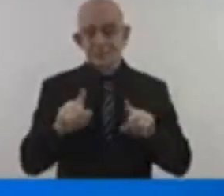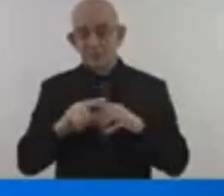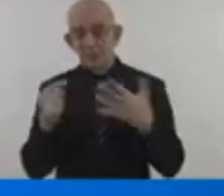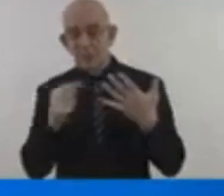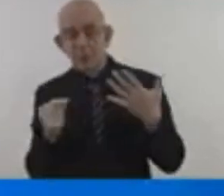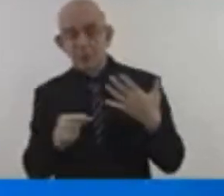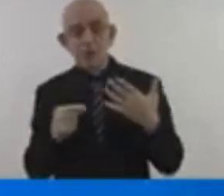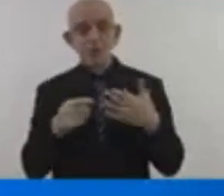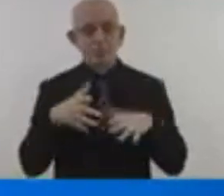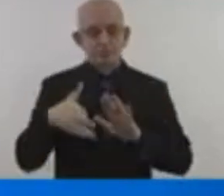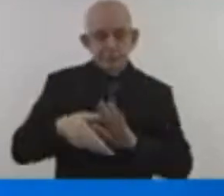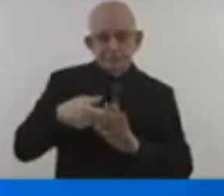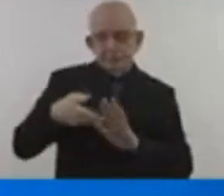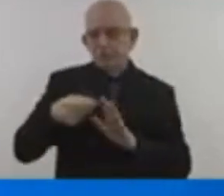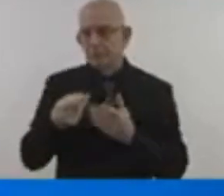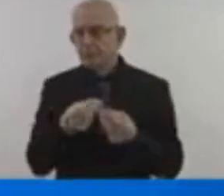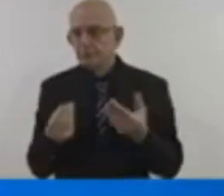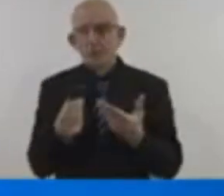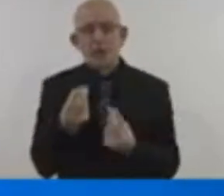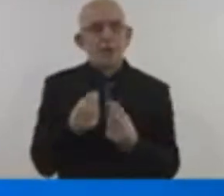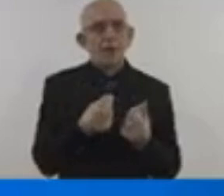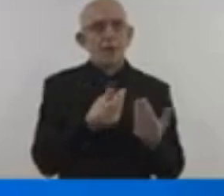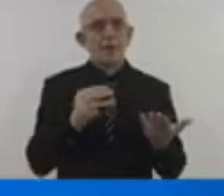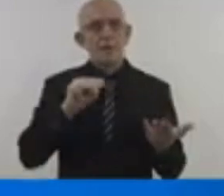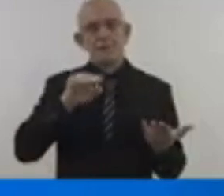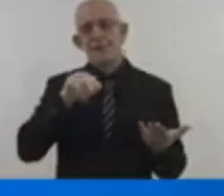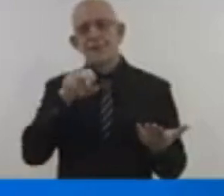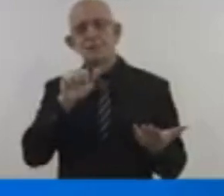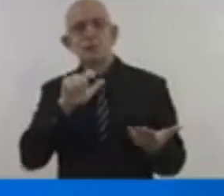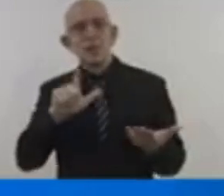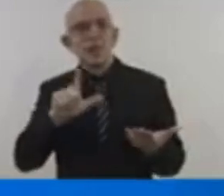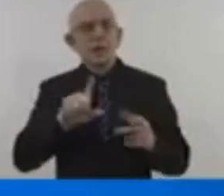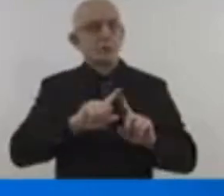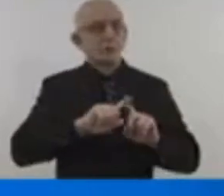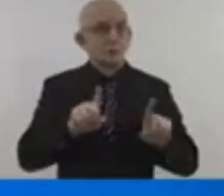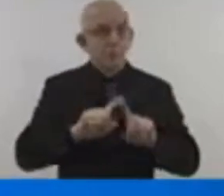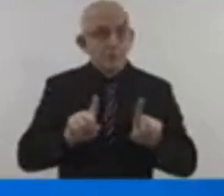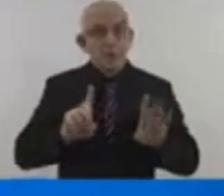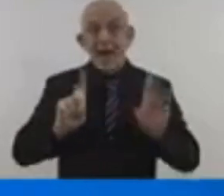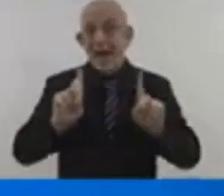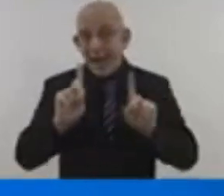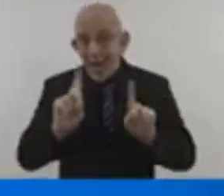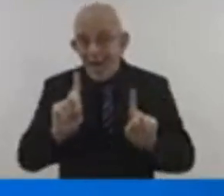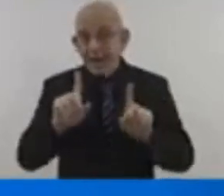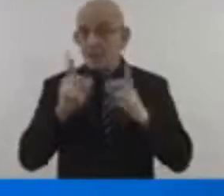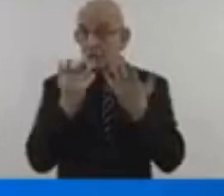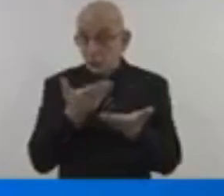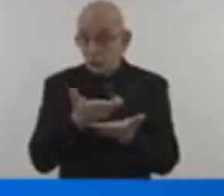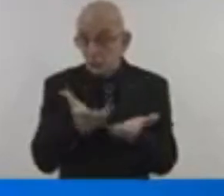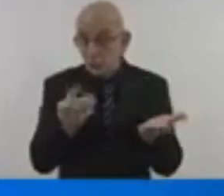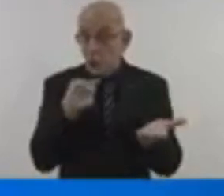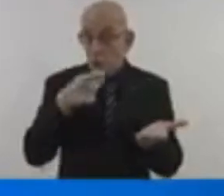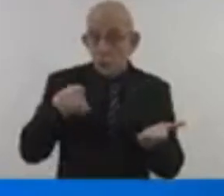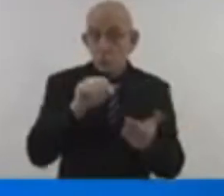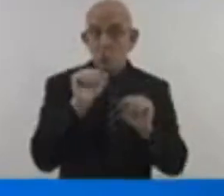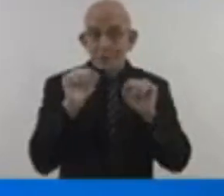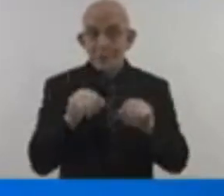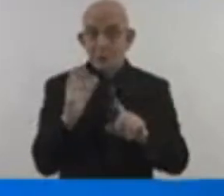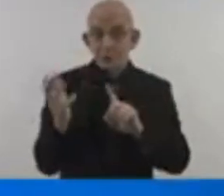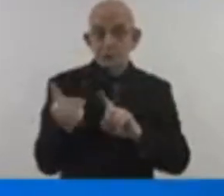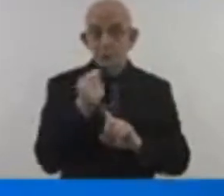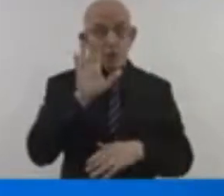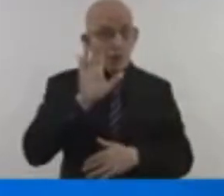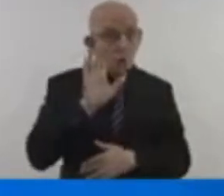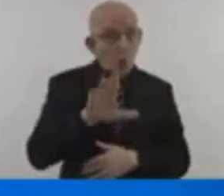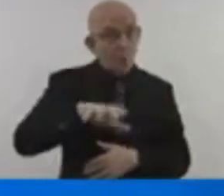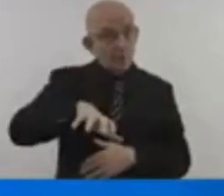and action. Only you can beat the clock on 1.5 degrees. Excellencies,